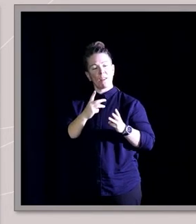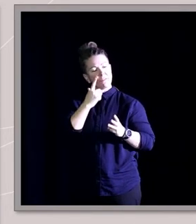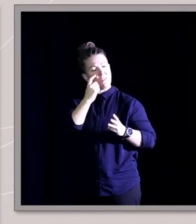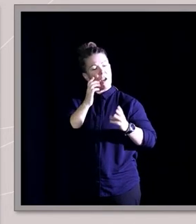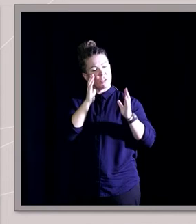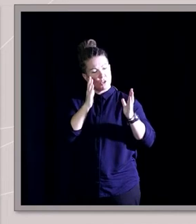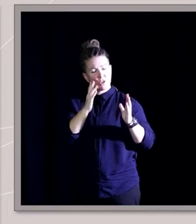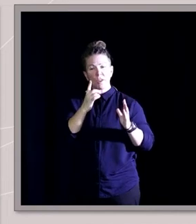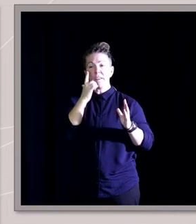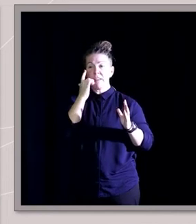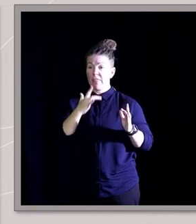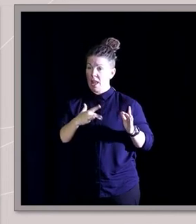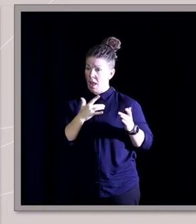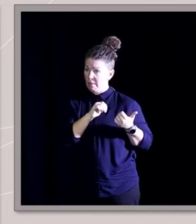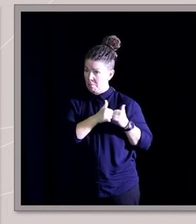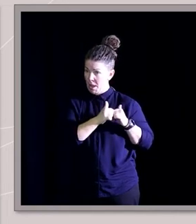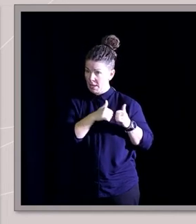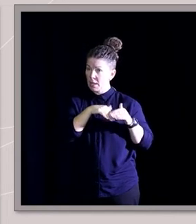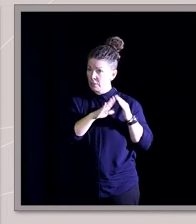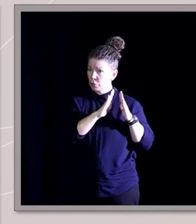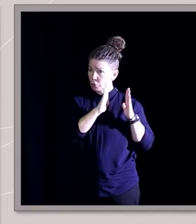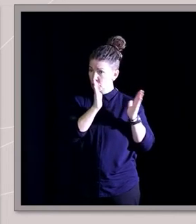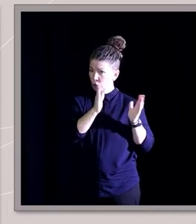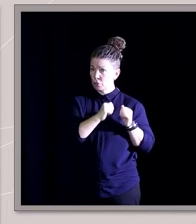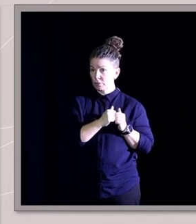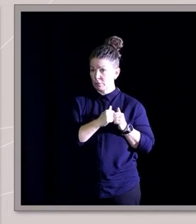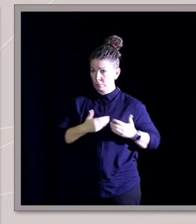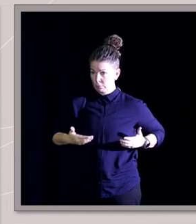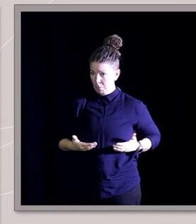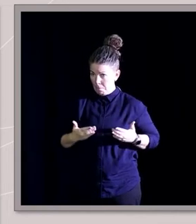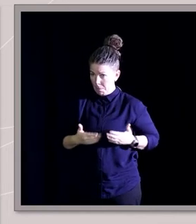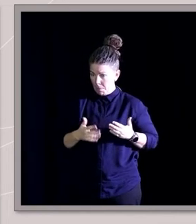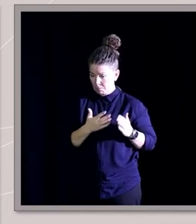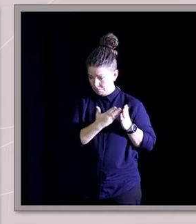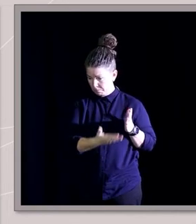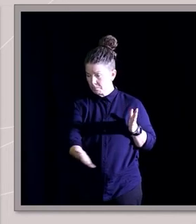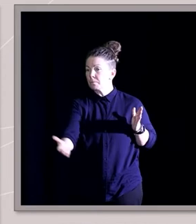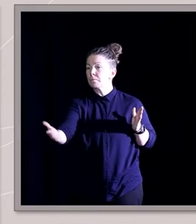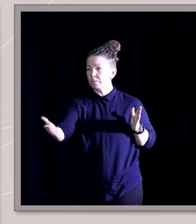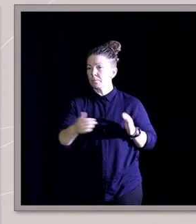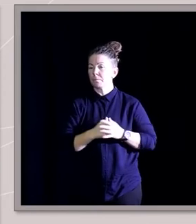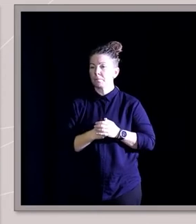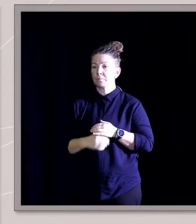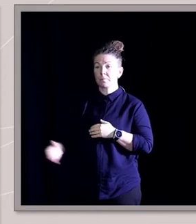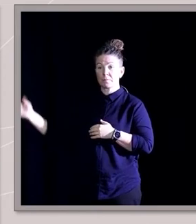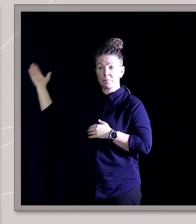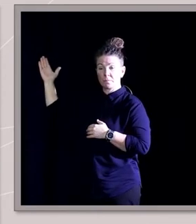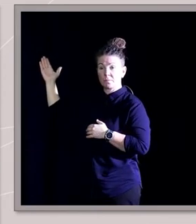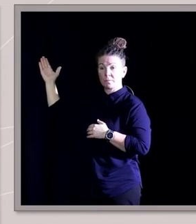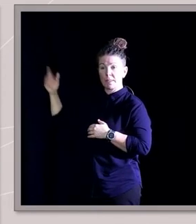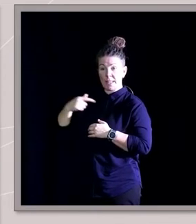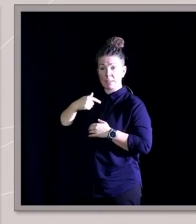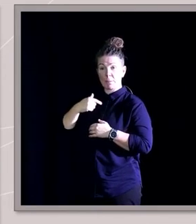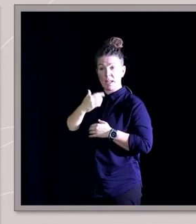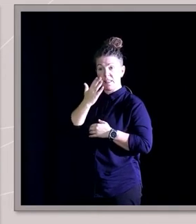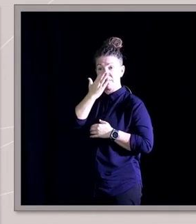partner inside the church, and then the baby boom began. So, that meant that, as you can see on the stage here, that's me in the front